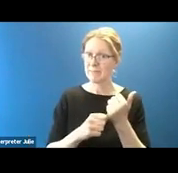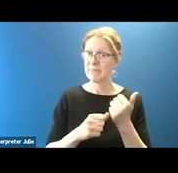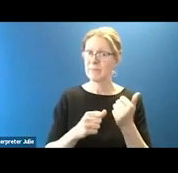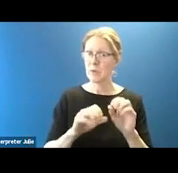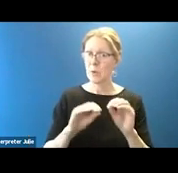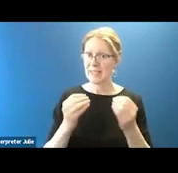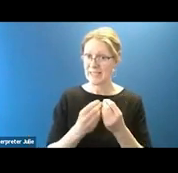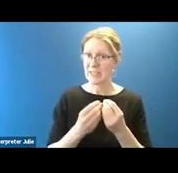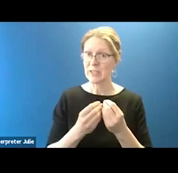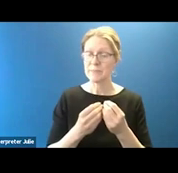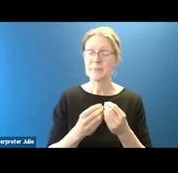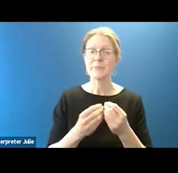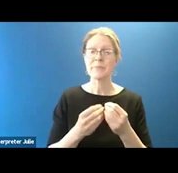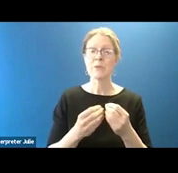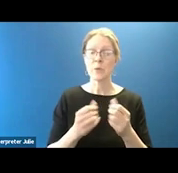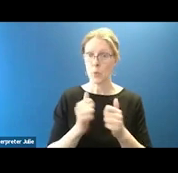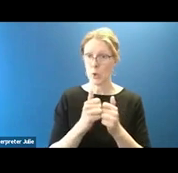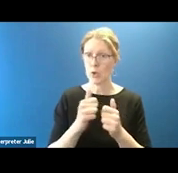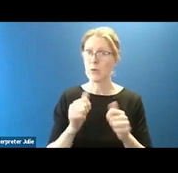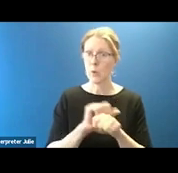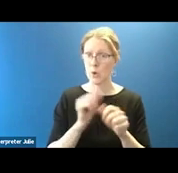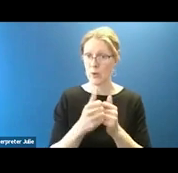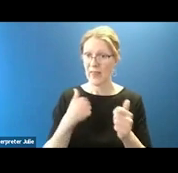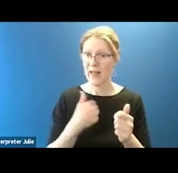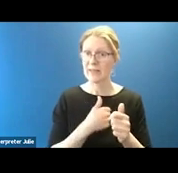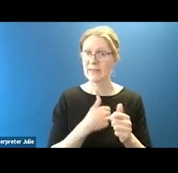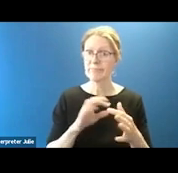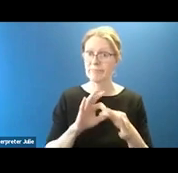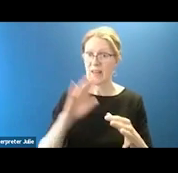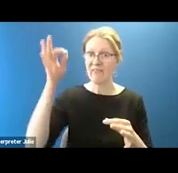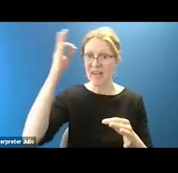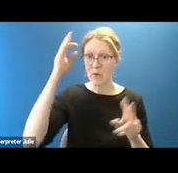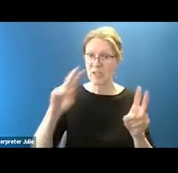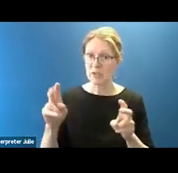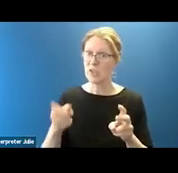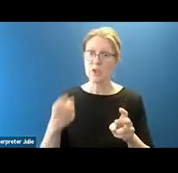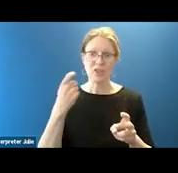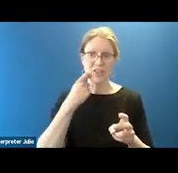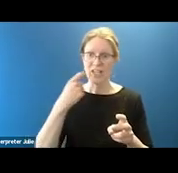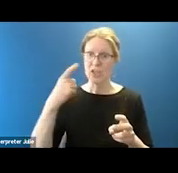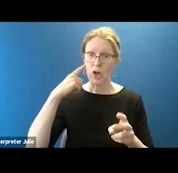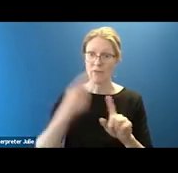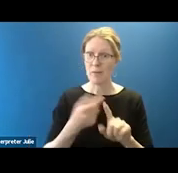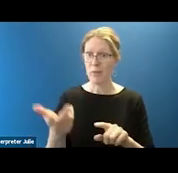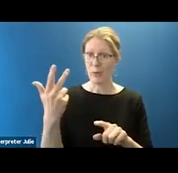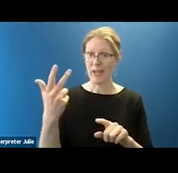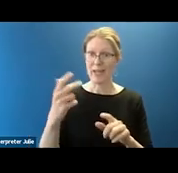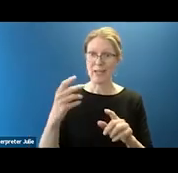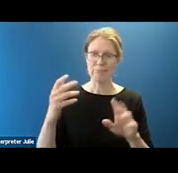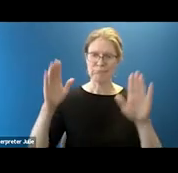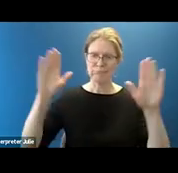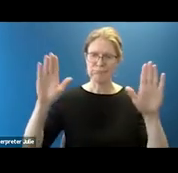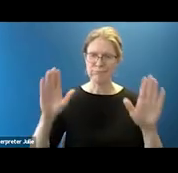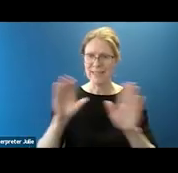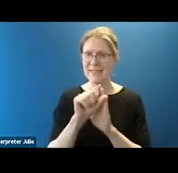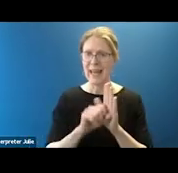for the Arts and the Arts Action Fund on federal issues. And again, you just heard from three stellar state captains who will help you